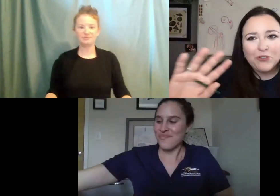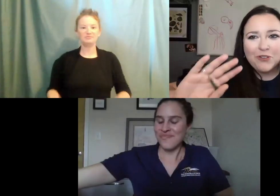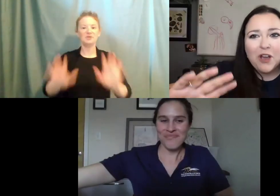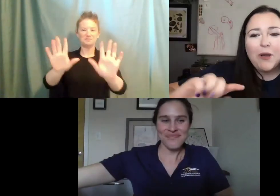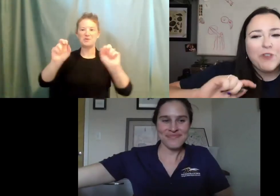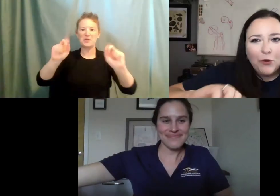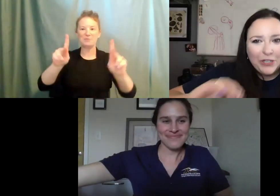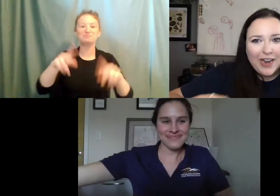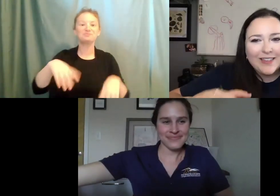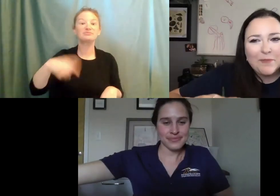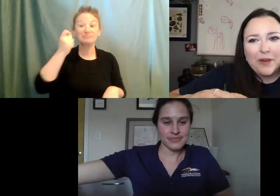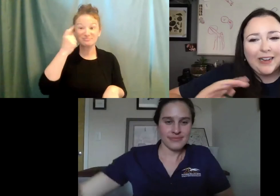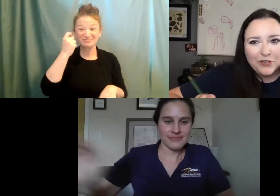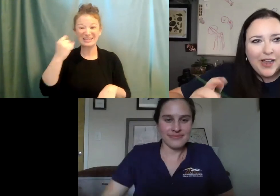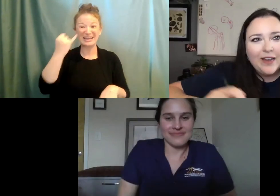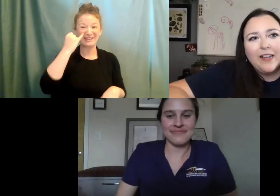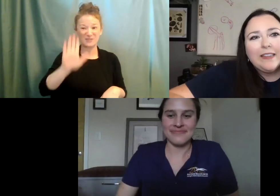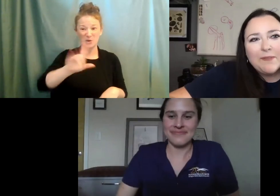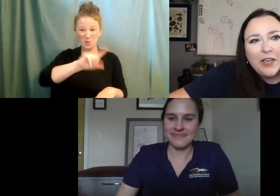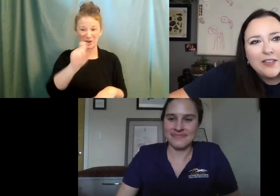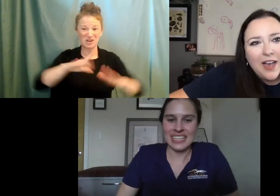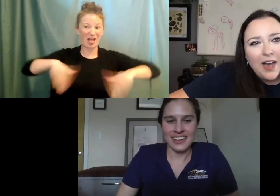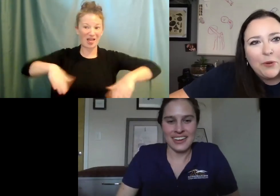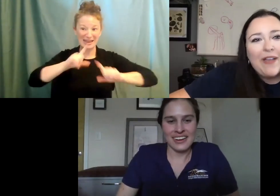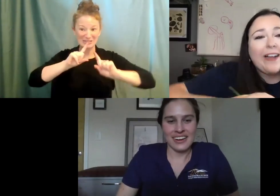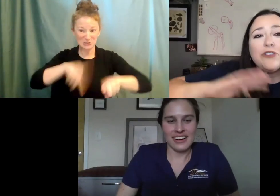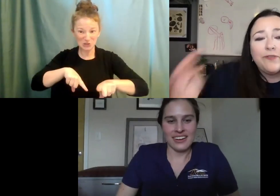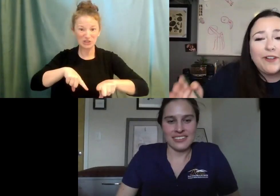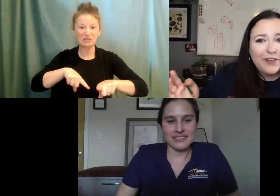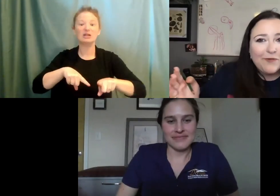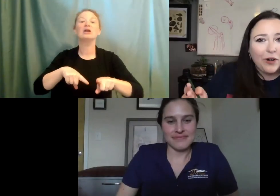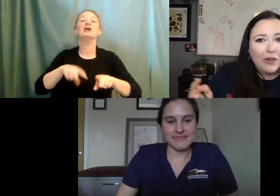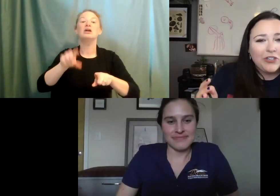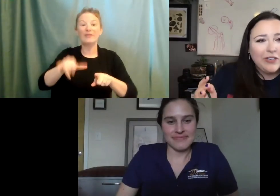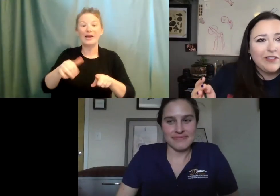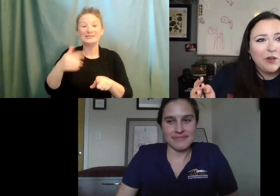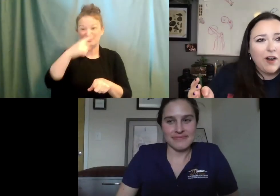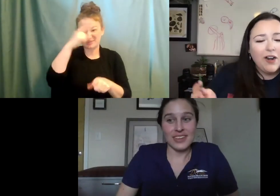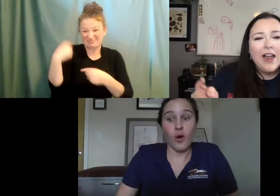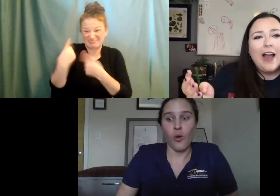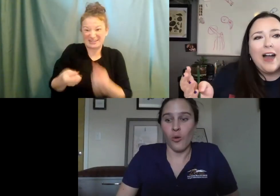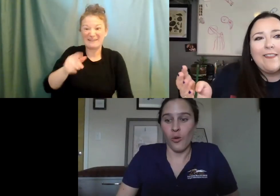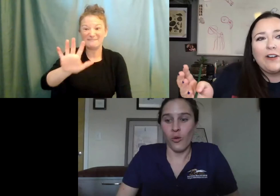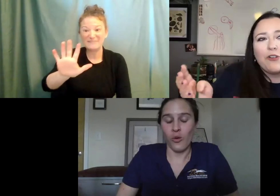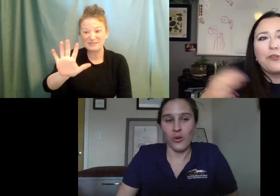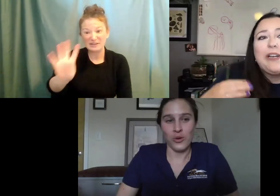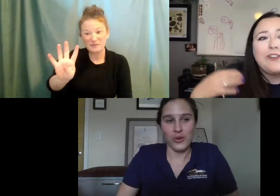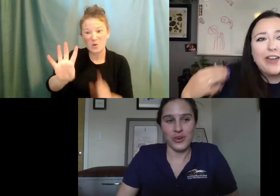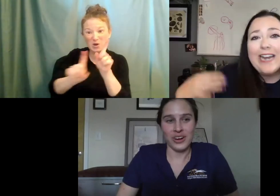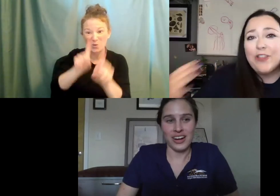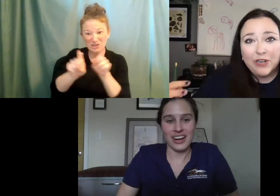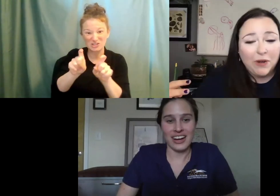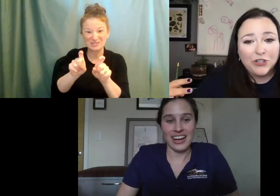everybody at home, just so you know, if your question hasn't been answered yet, that's because, uh, we've answered 54 questions so far. Uh, and there are